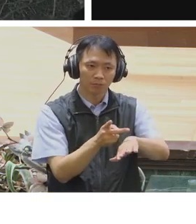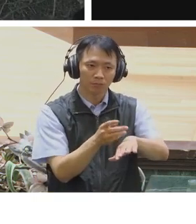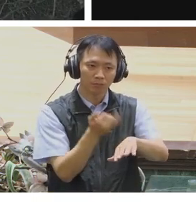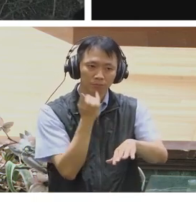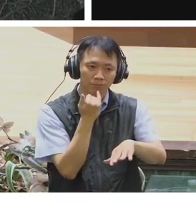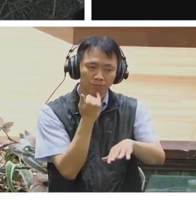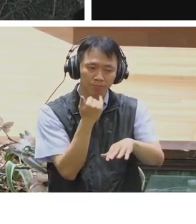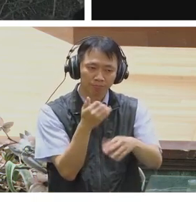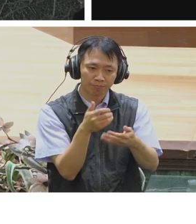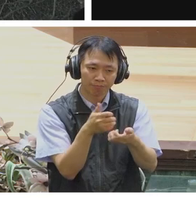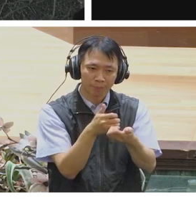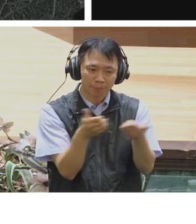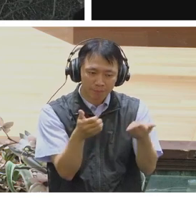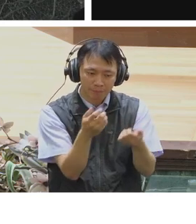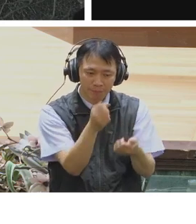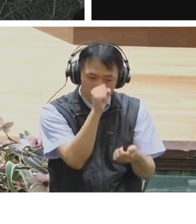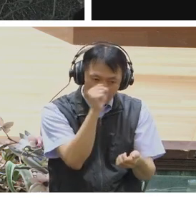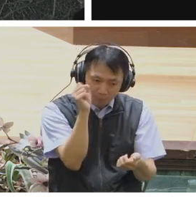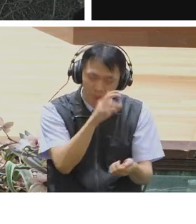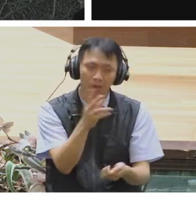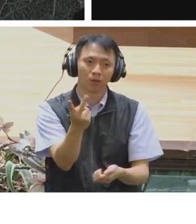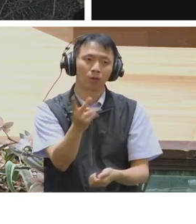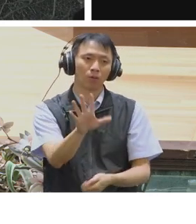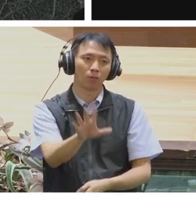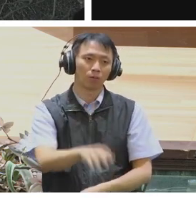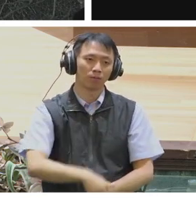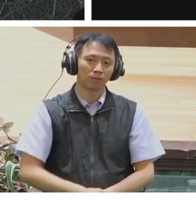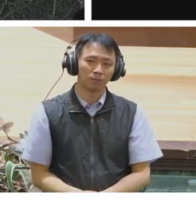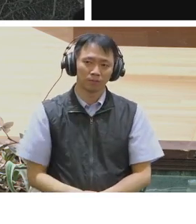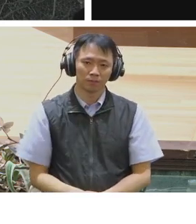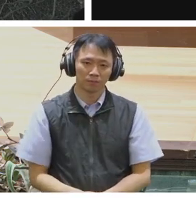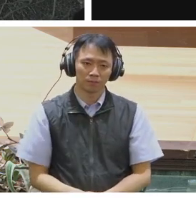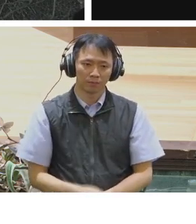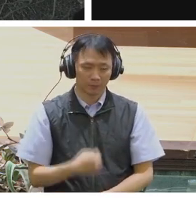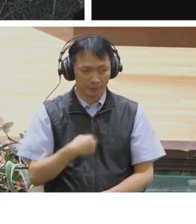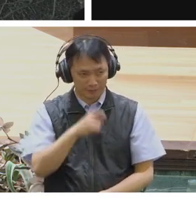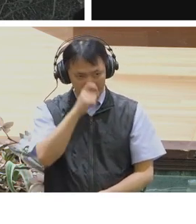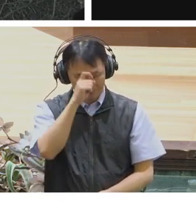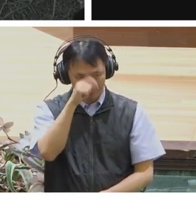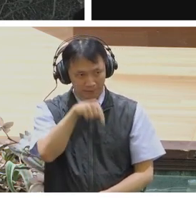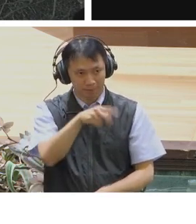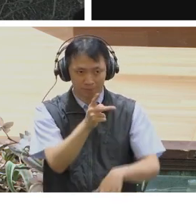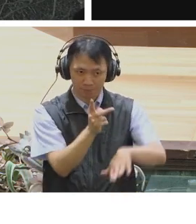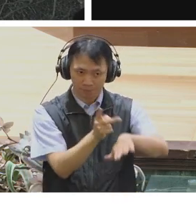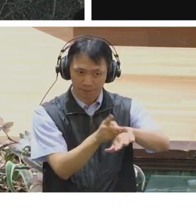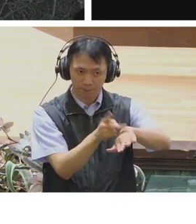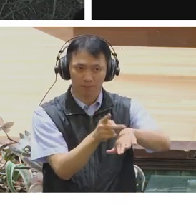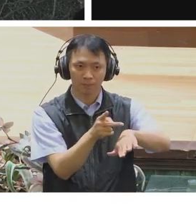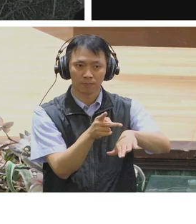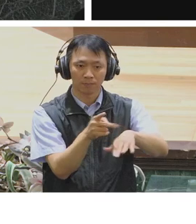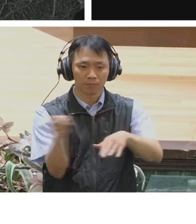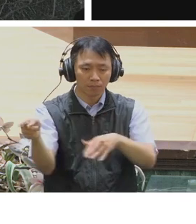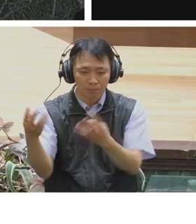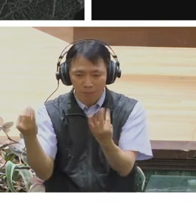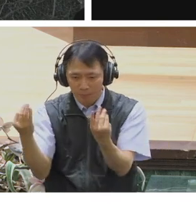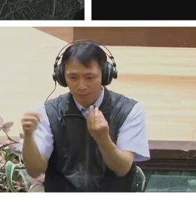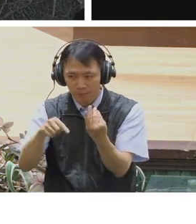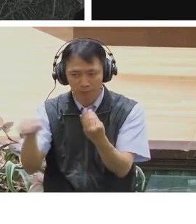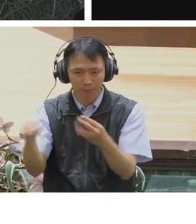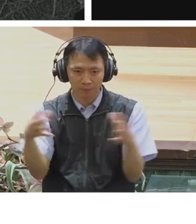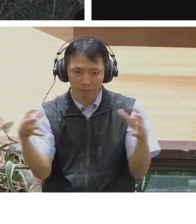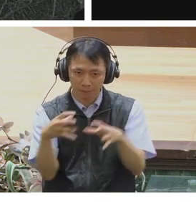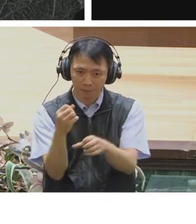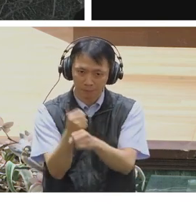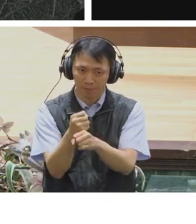reference to those who would participate to hold those who gather data accountable